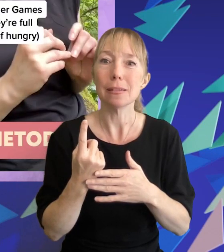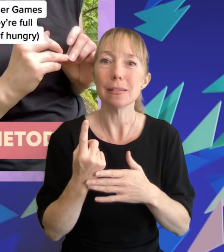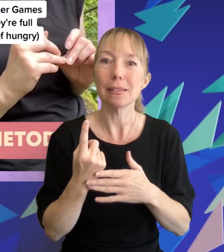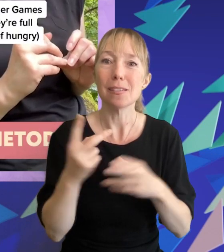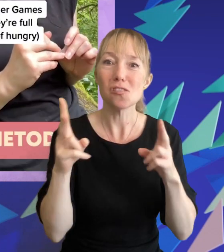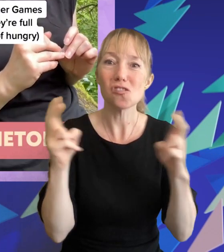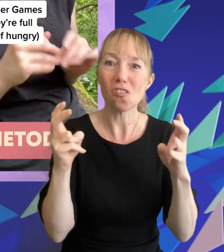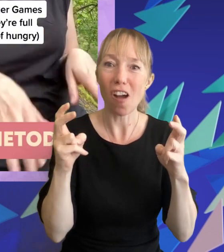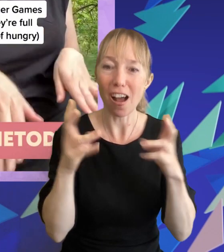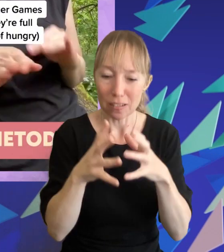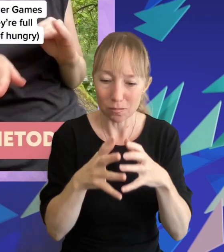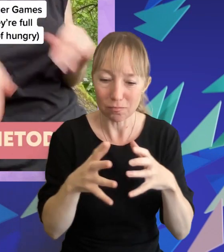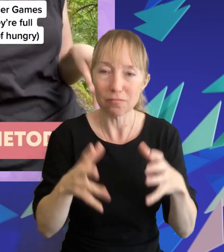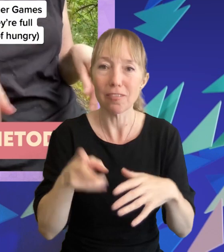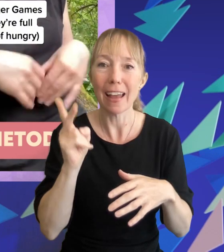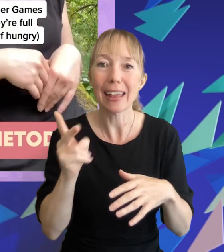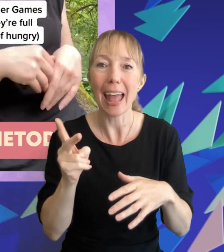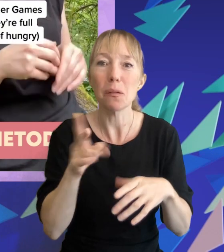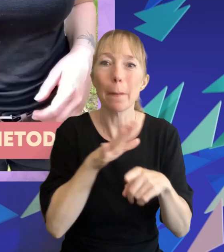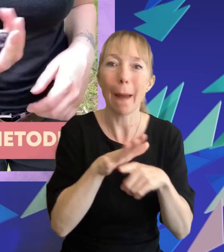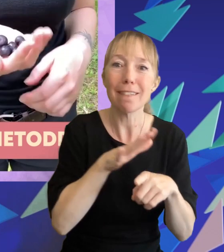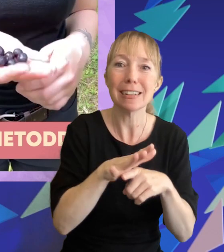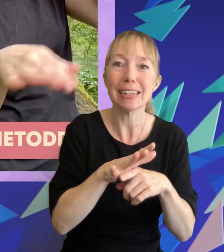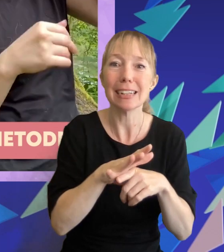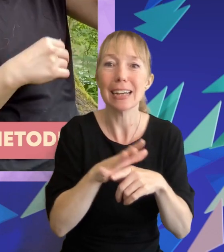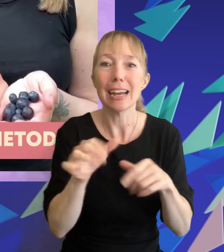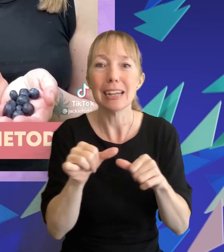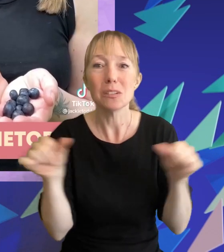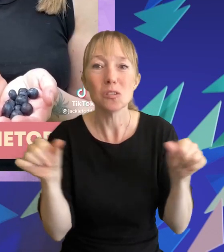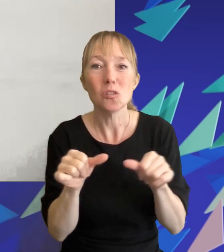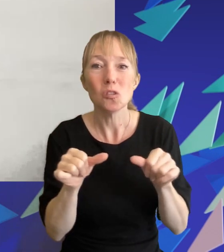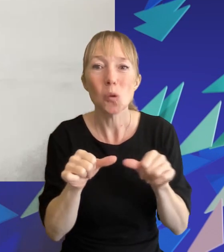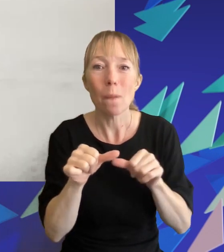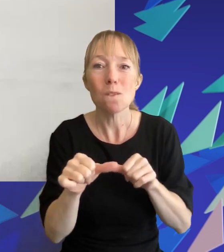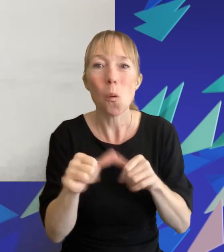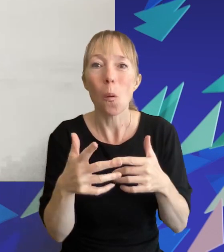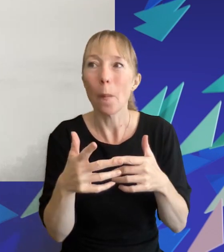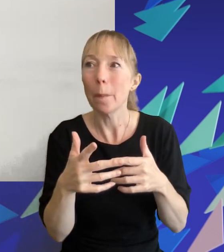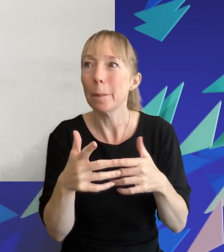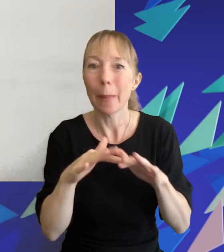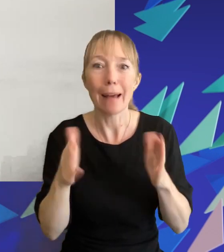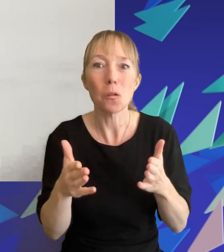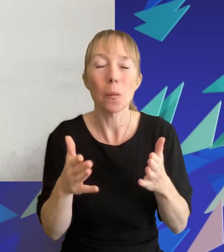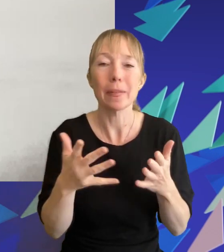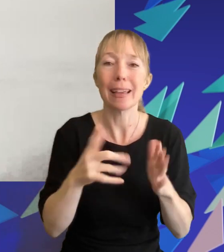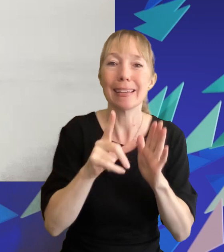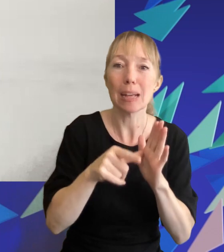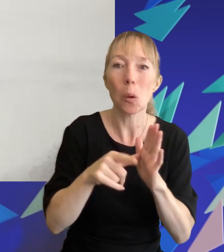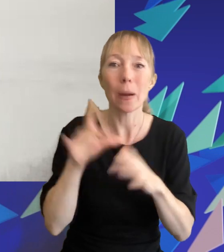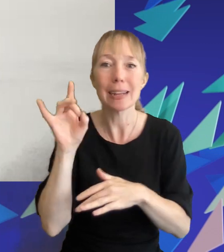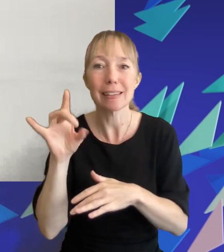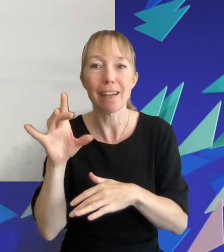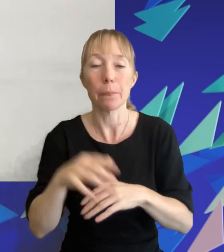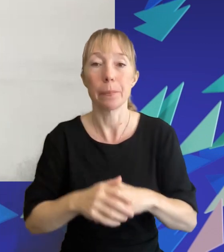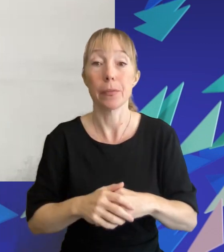parody and fan edit short-form content on platforms such as tiktok and instagram i started making parody videos